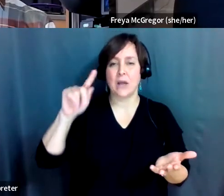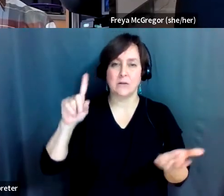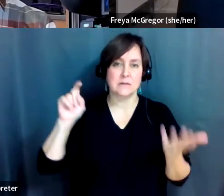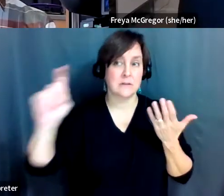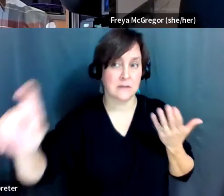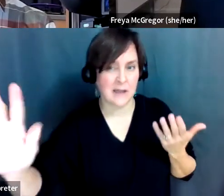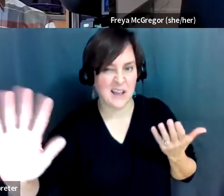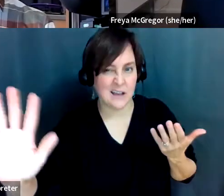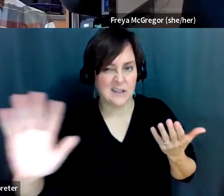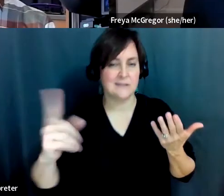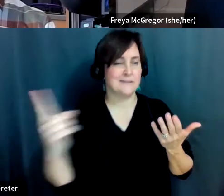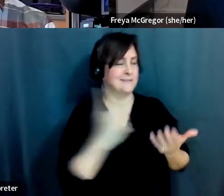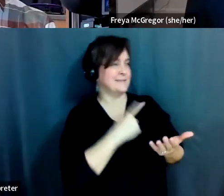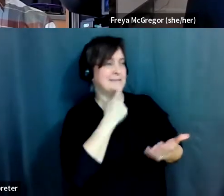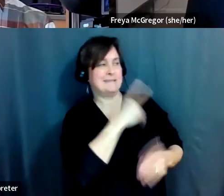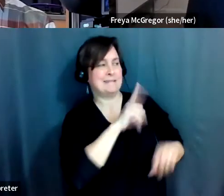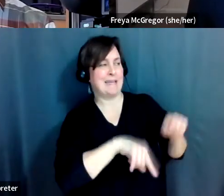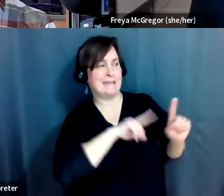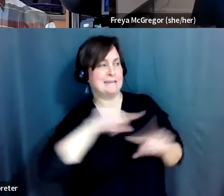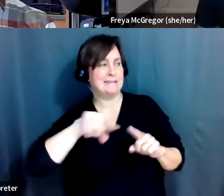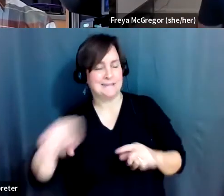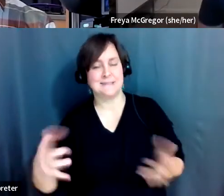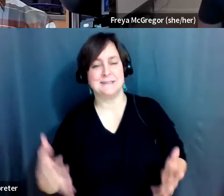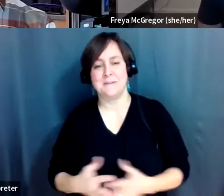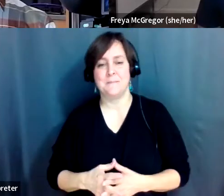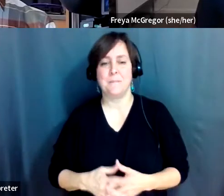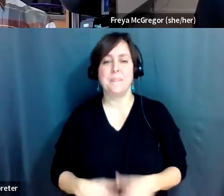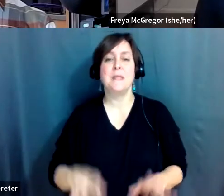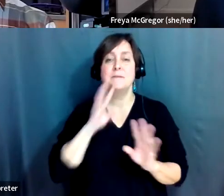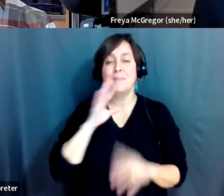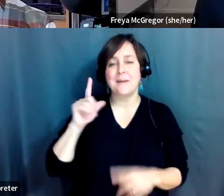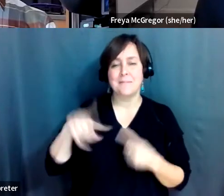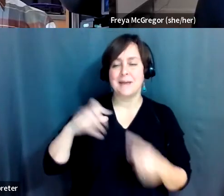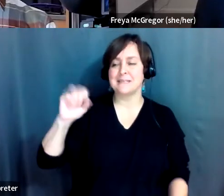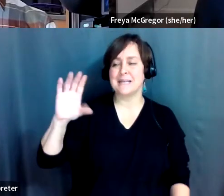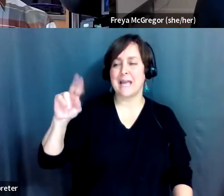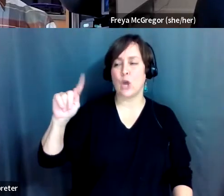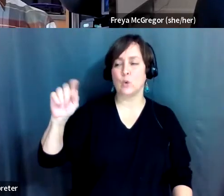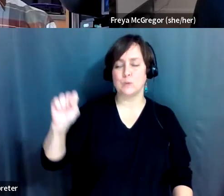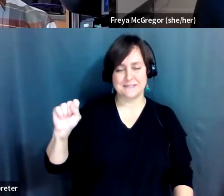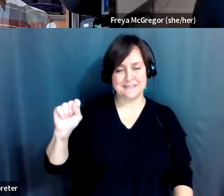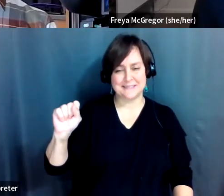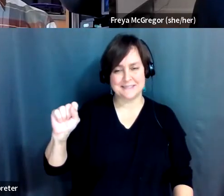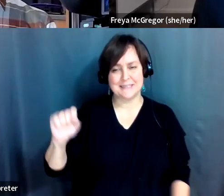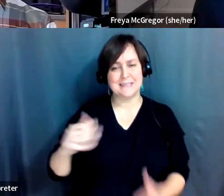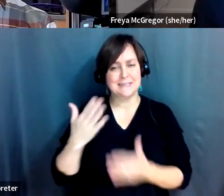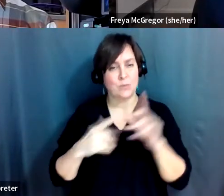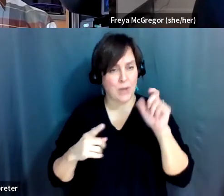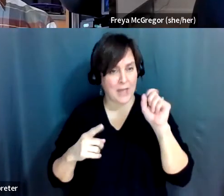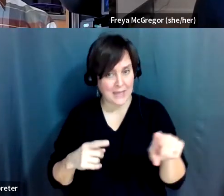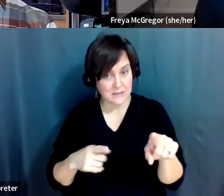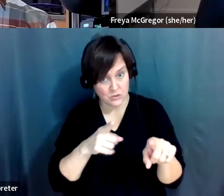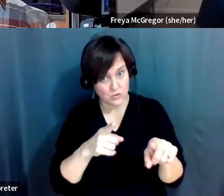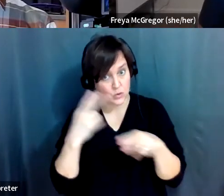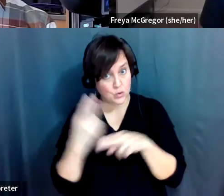see that side trail. Speaking of scouts running up ahead of you. Um, someone asked, do you